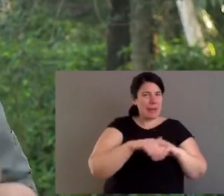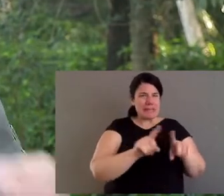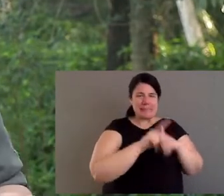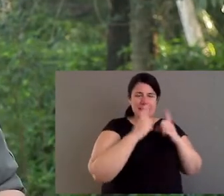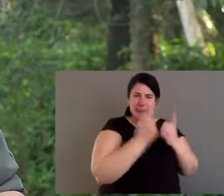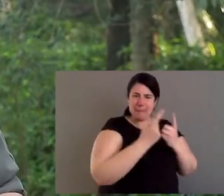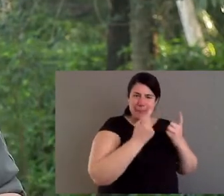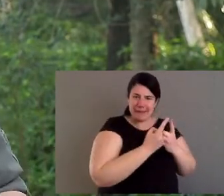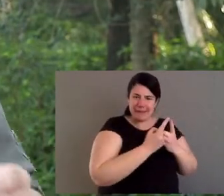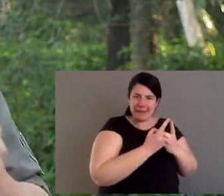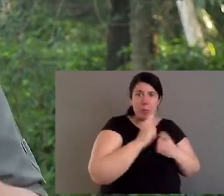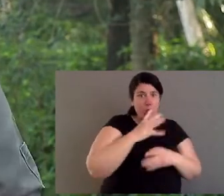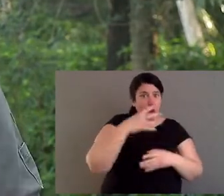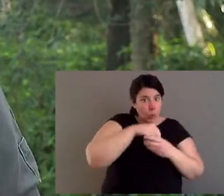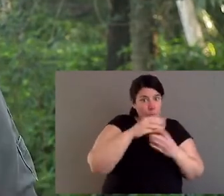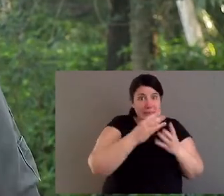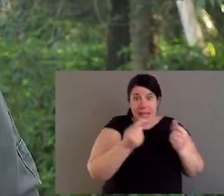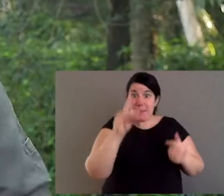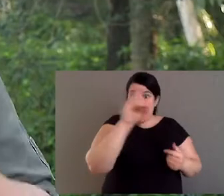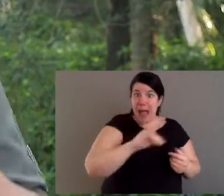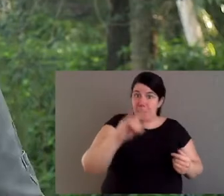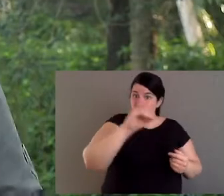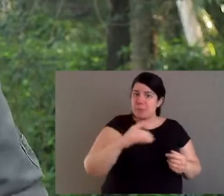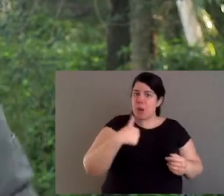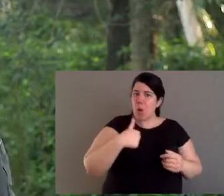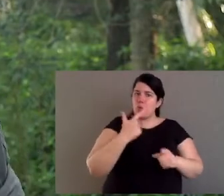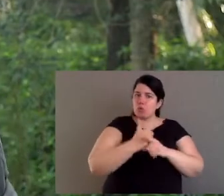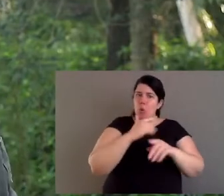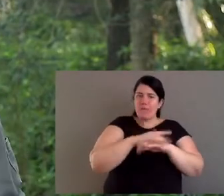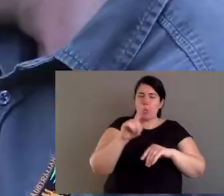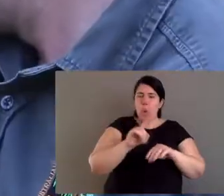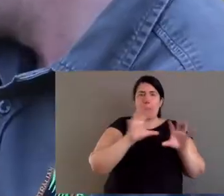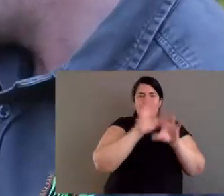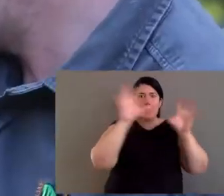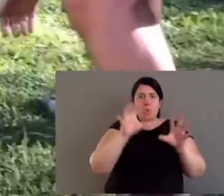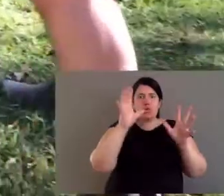It'll include wildlife, but I want to talk to you about bushfires.